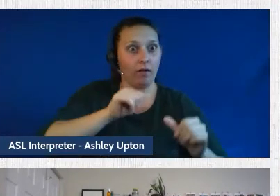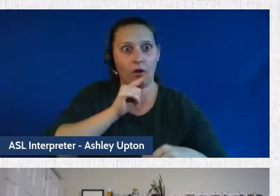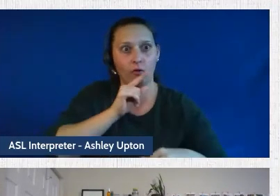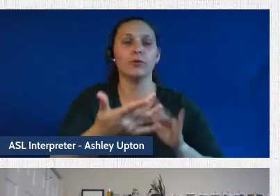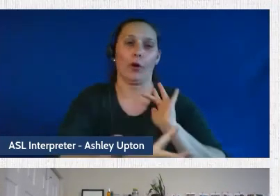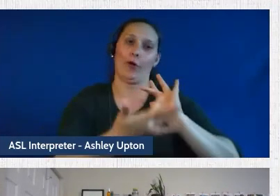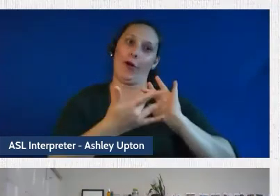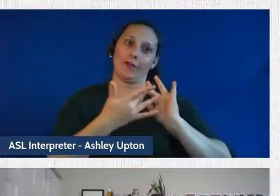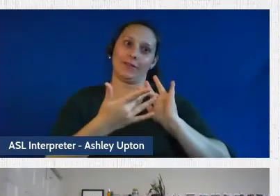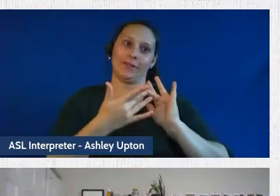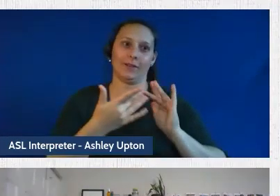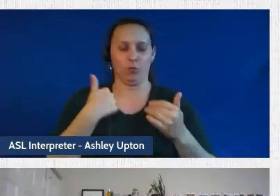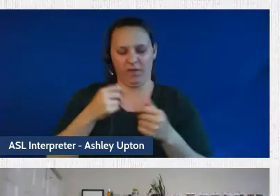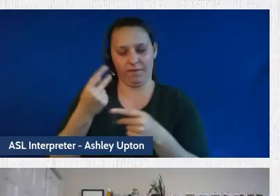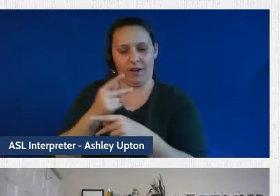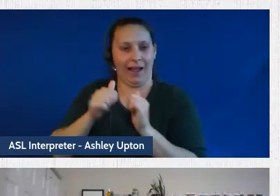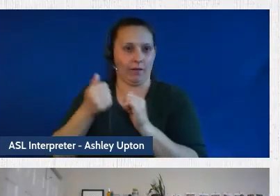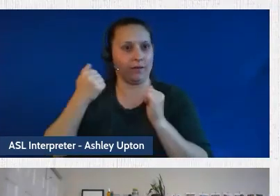that happen. Thanks.